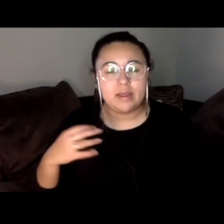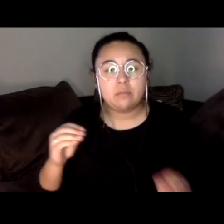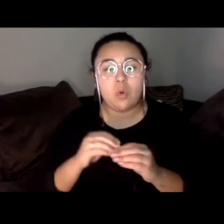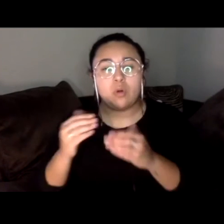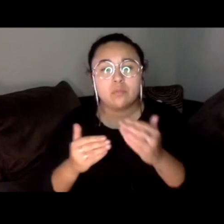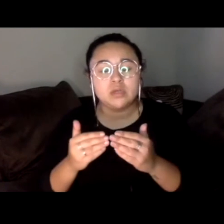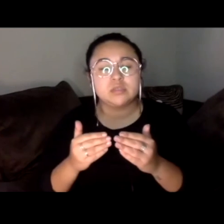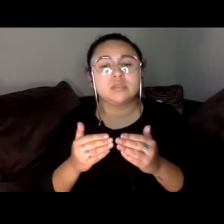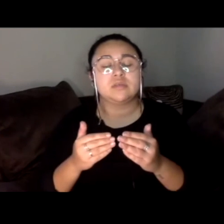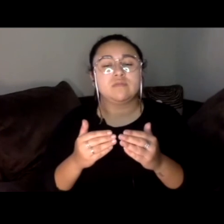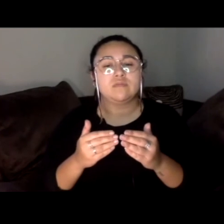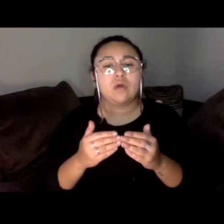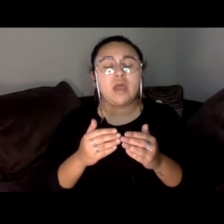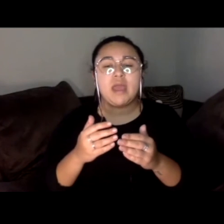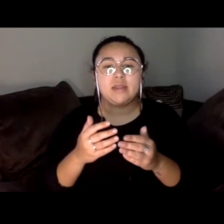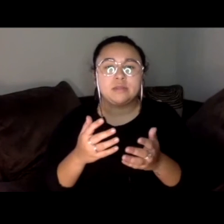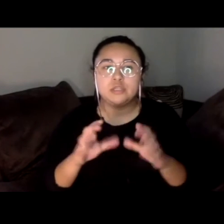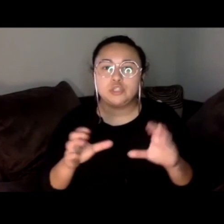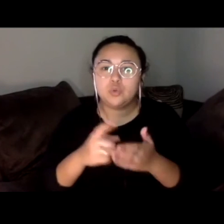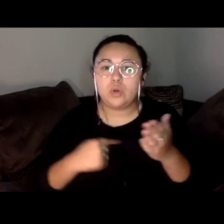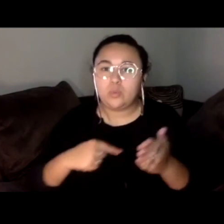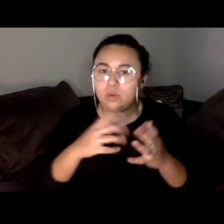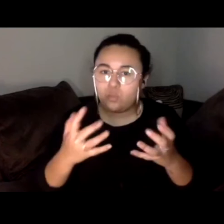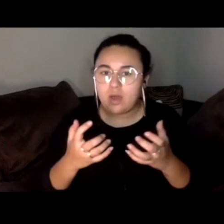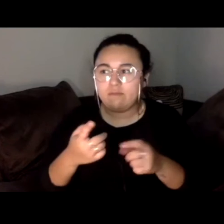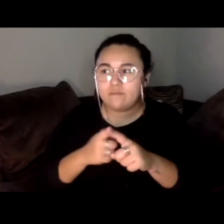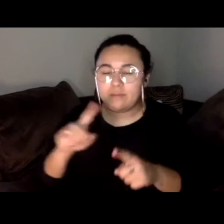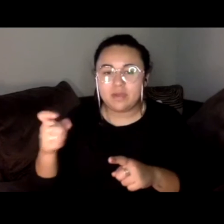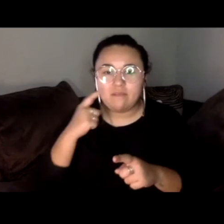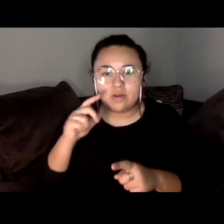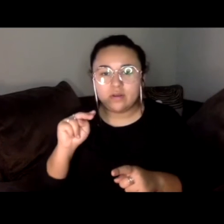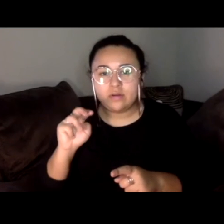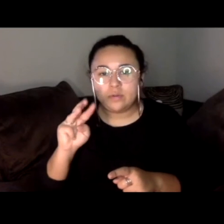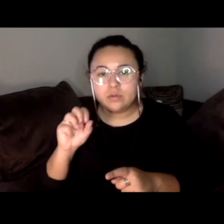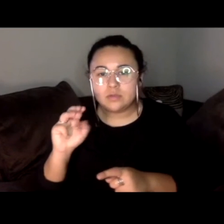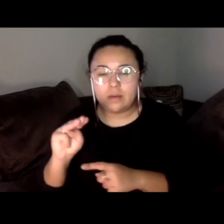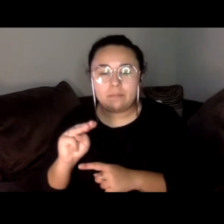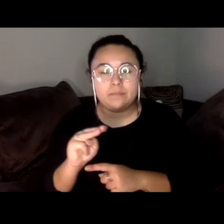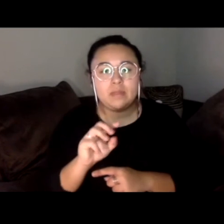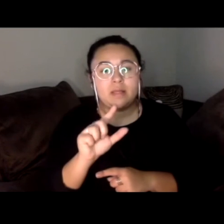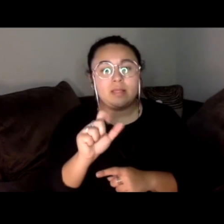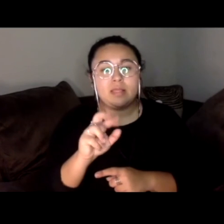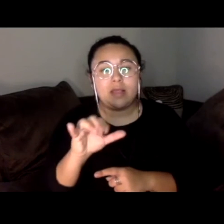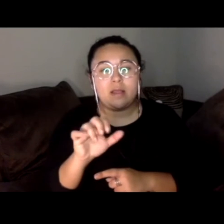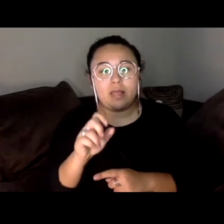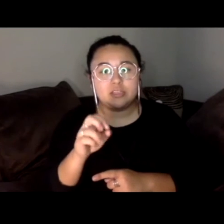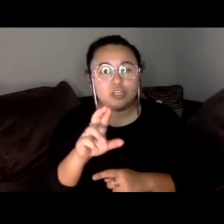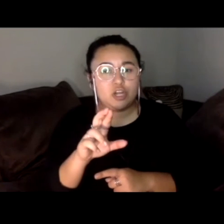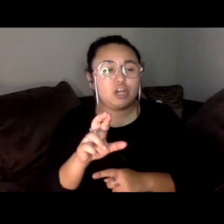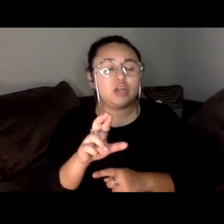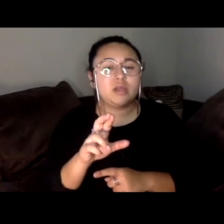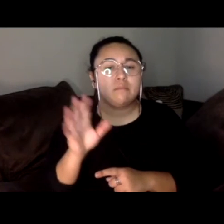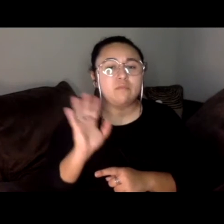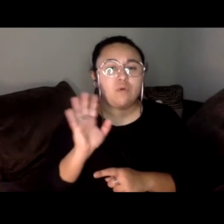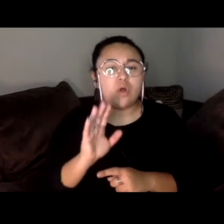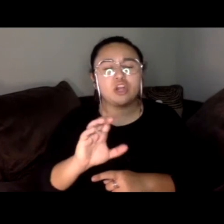want from Governor Gavin Newsom. Right now, Larry Elder, of course, the conservative talk show host, he is polling really well, and